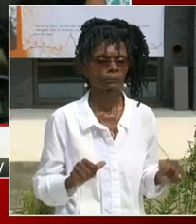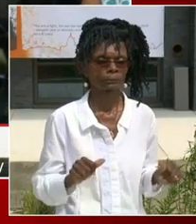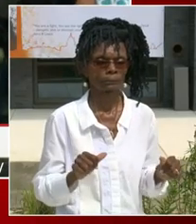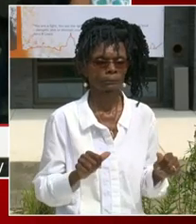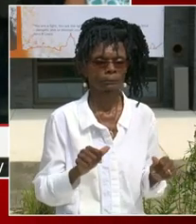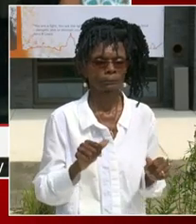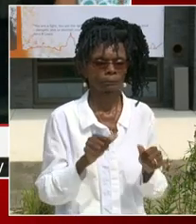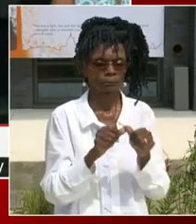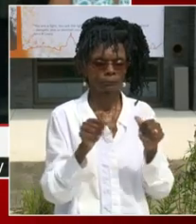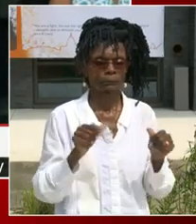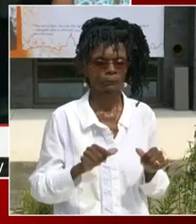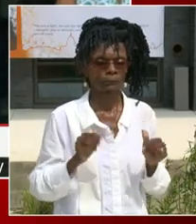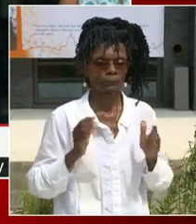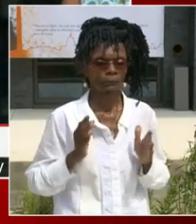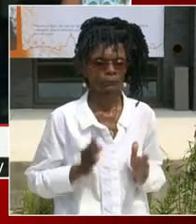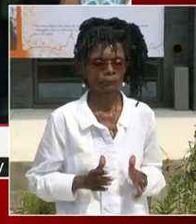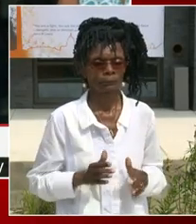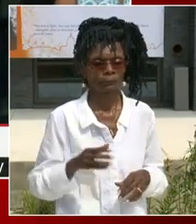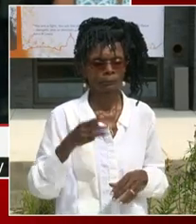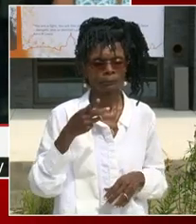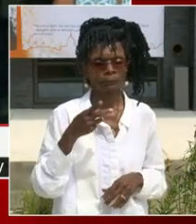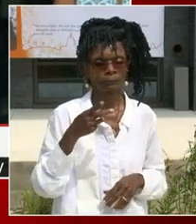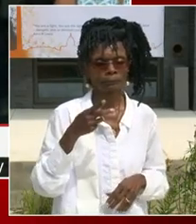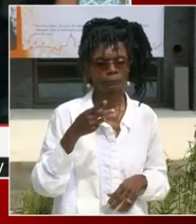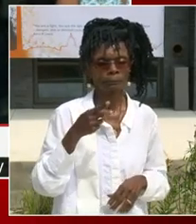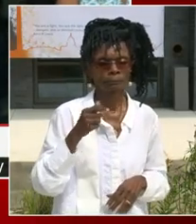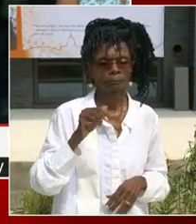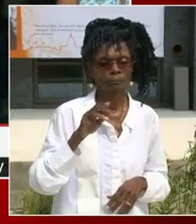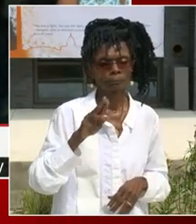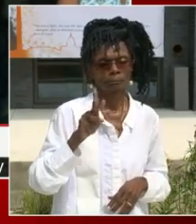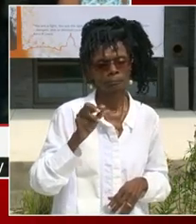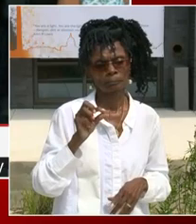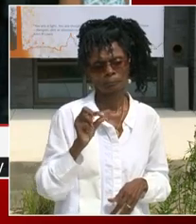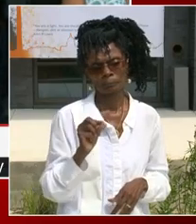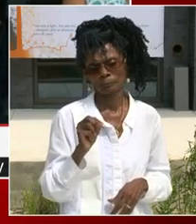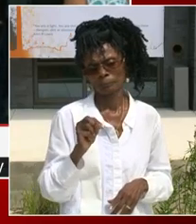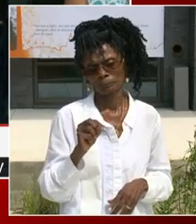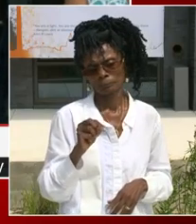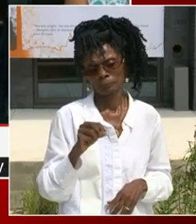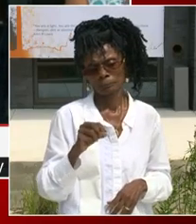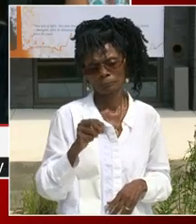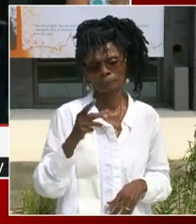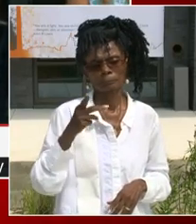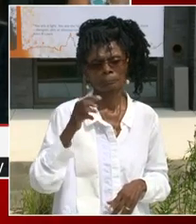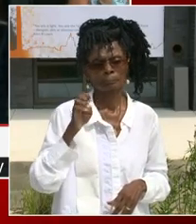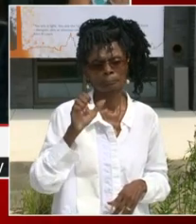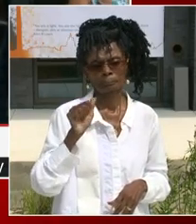owned business. And 50% of the staff working on this project were D.C. residents.